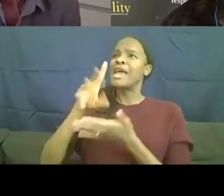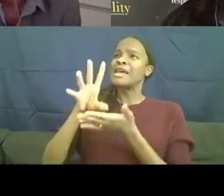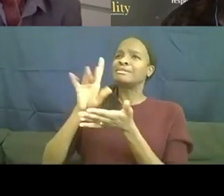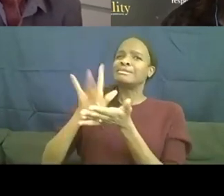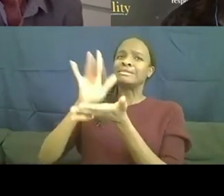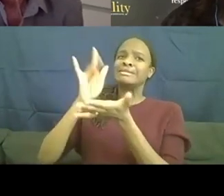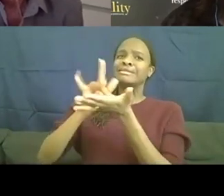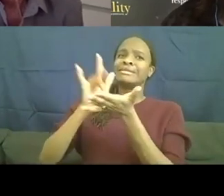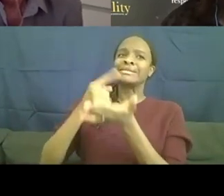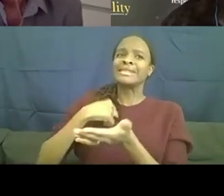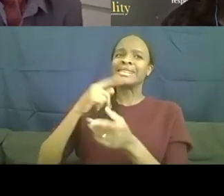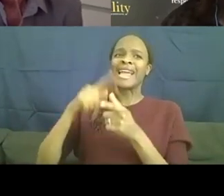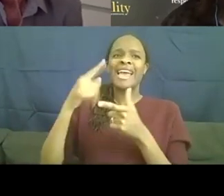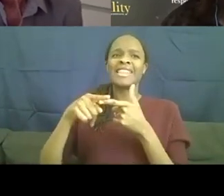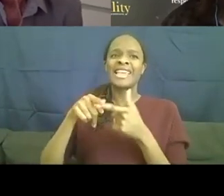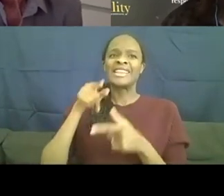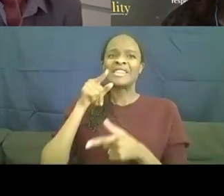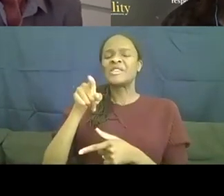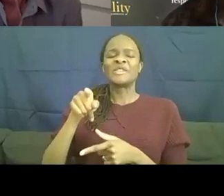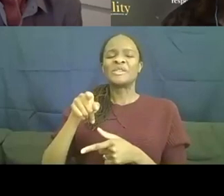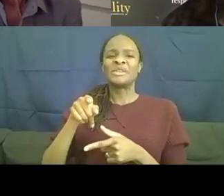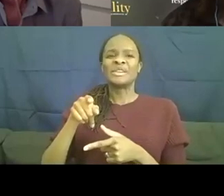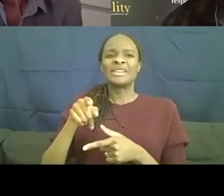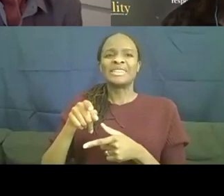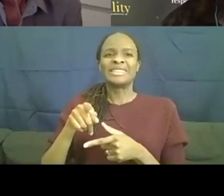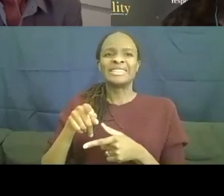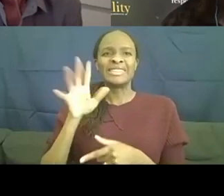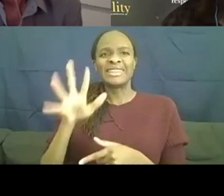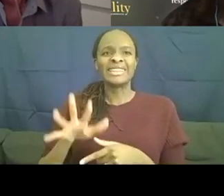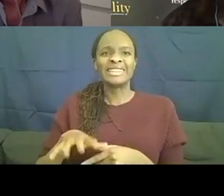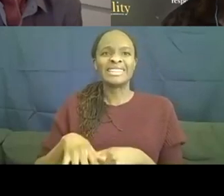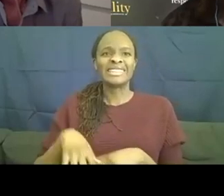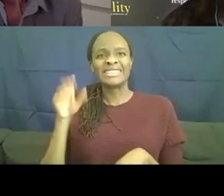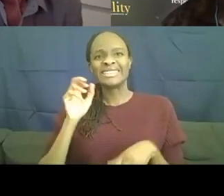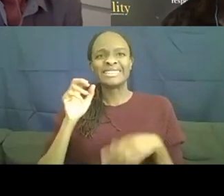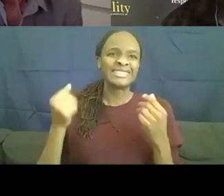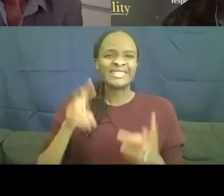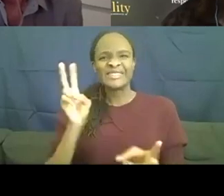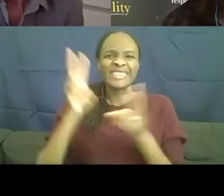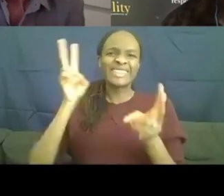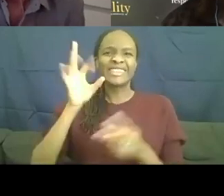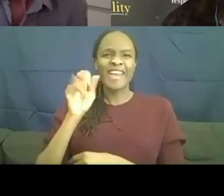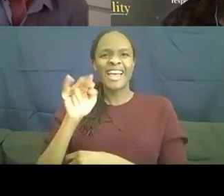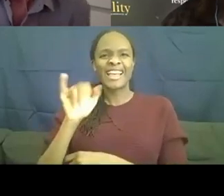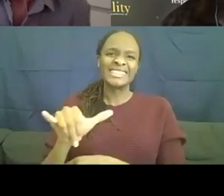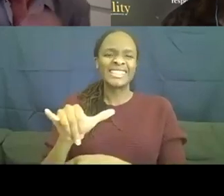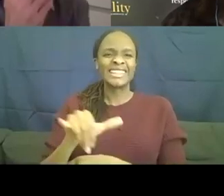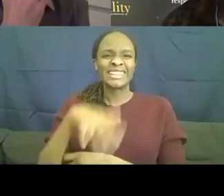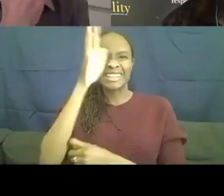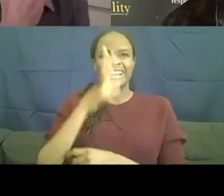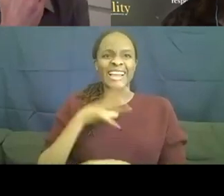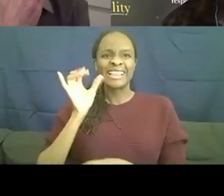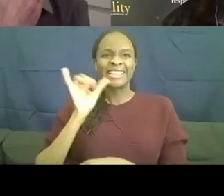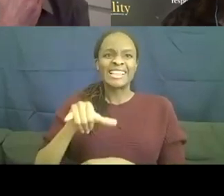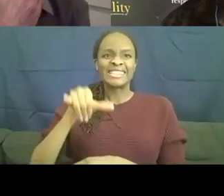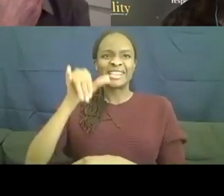then you were fine, fucking fancy gentlemen, which is a black